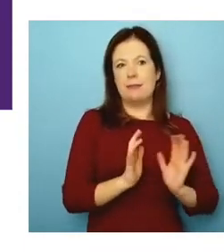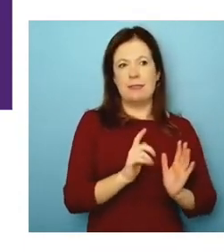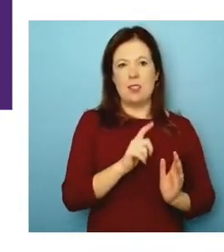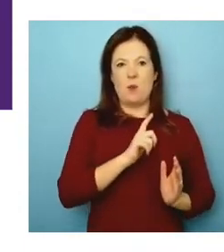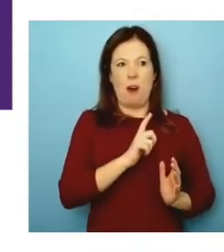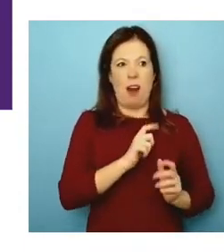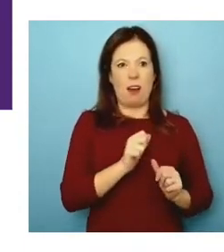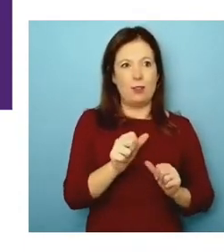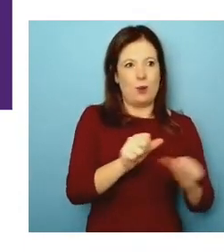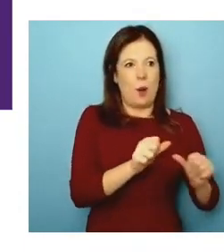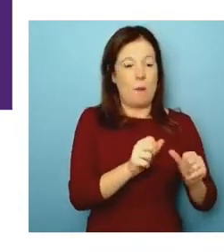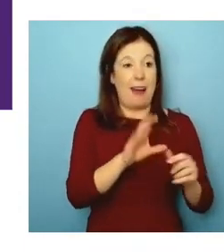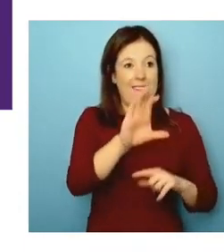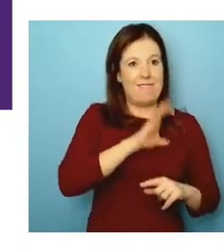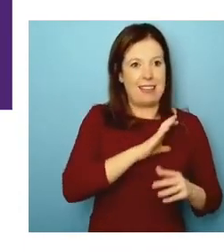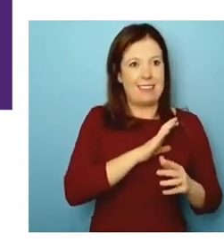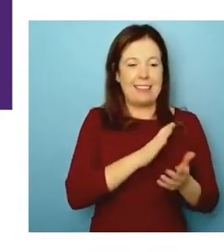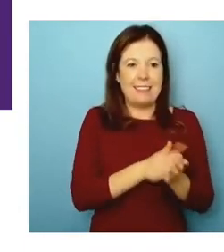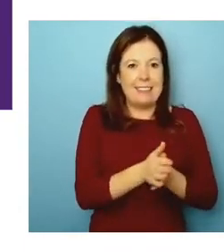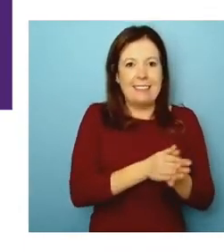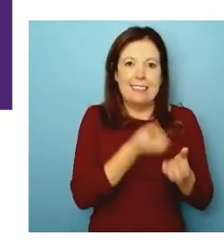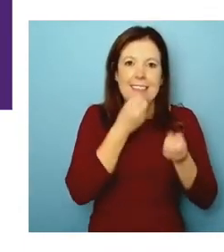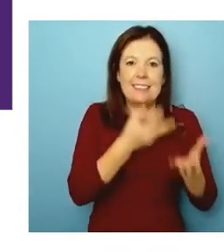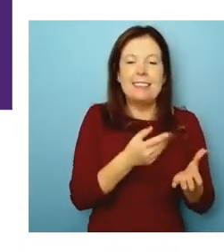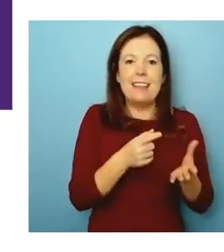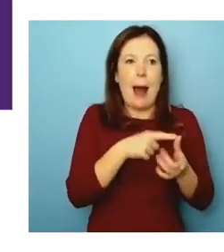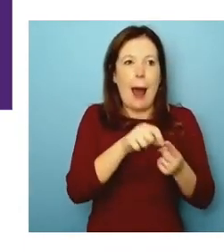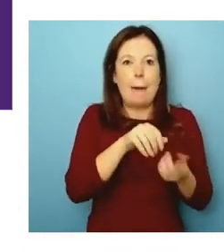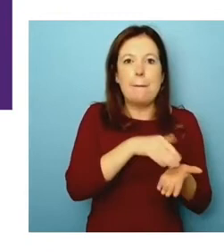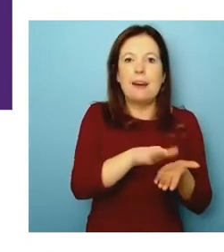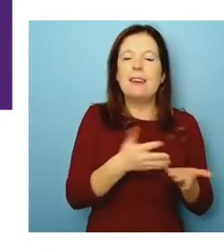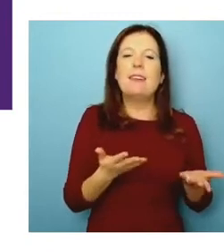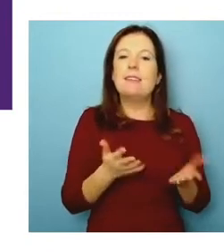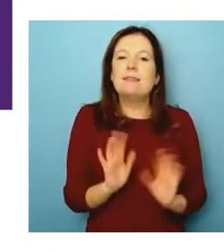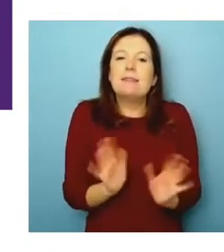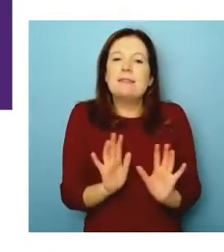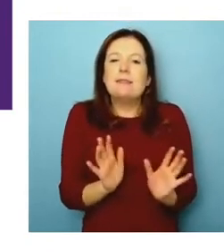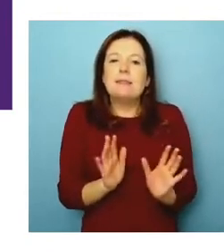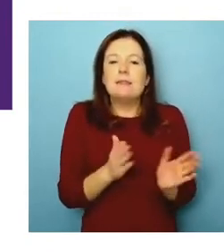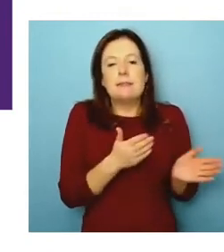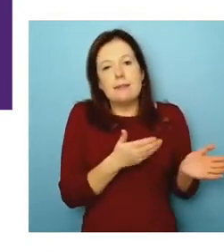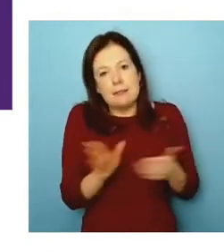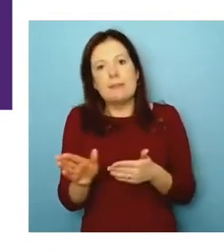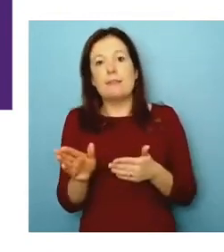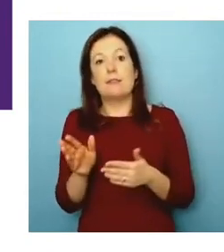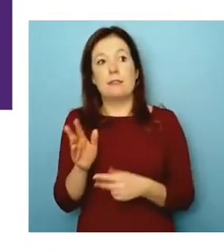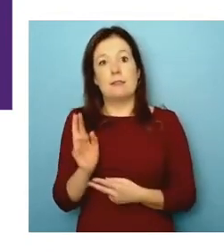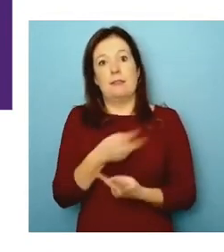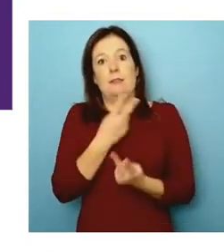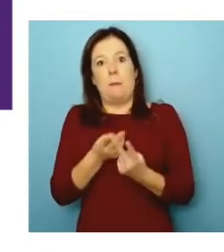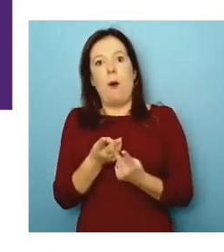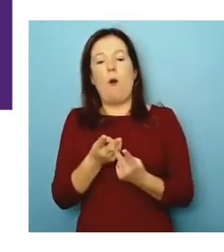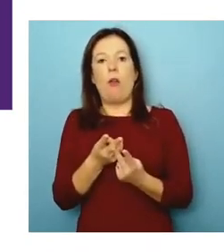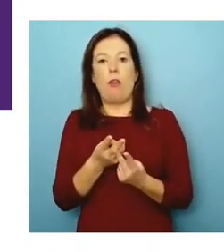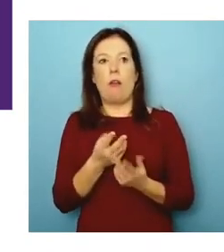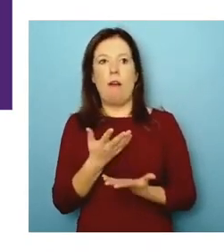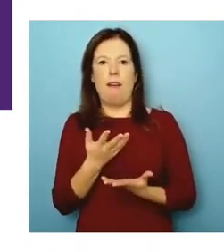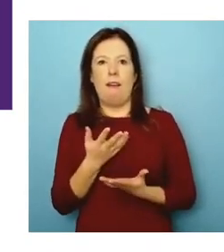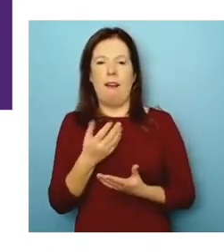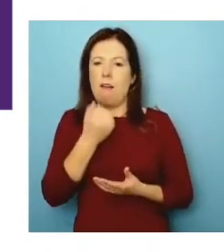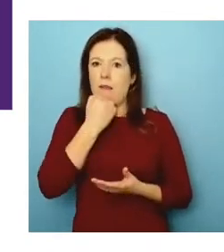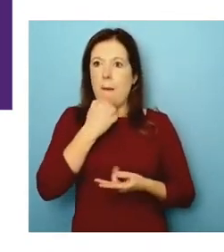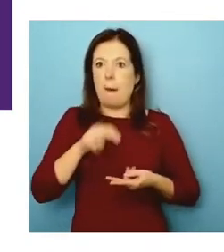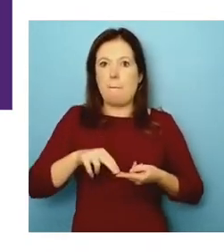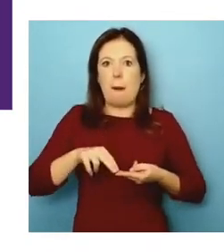getting to an investor saying, Hey, I'm designing an app. And then we were smart enough to realize if we're doing that, our numbers will look awesome because every time we get a